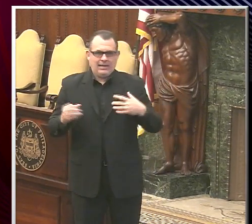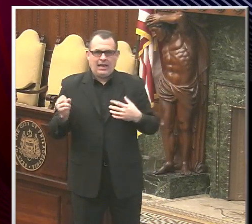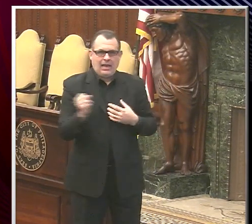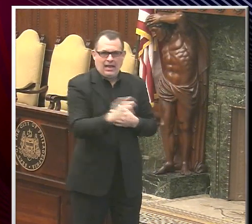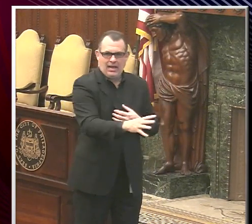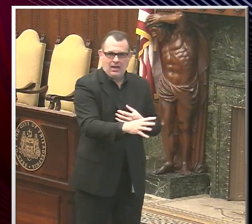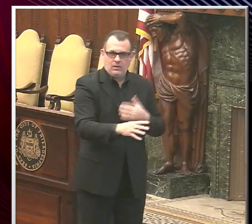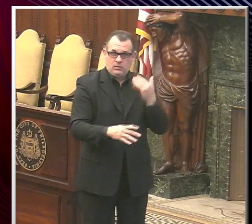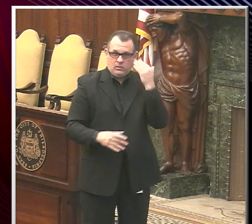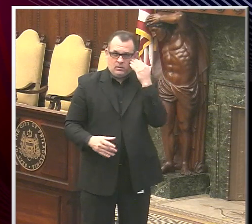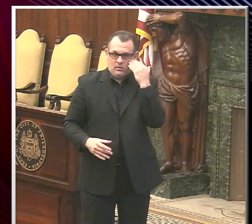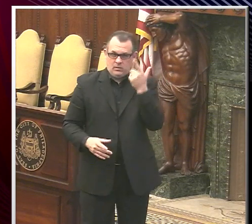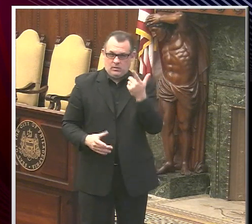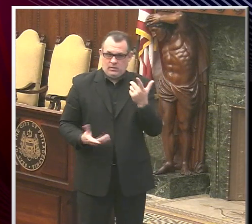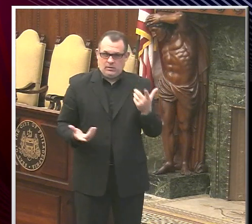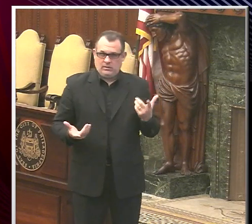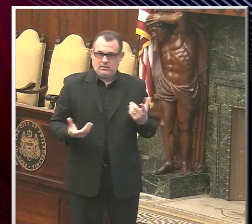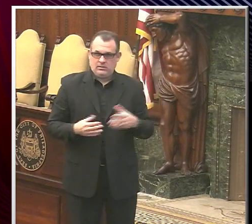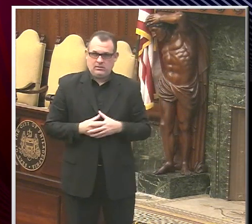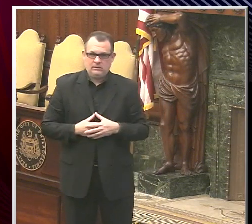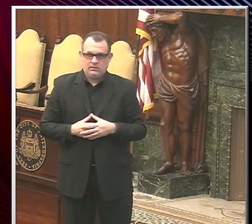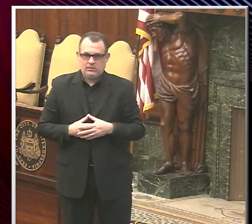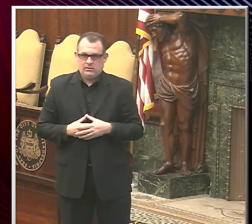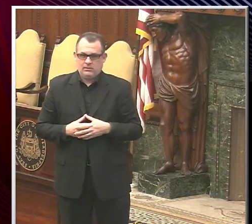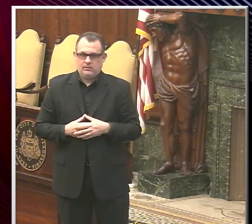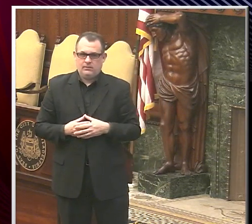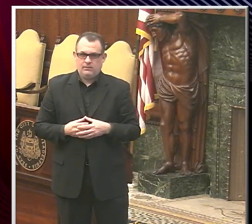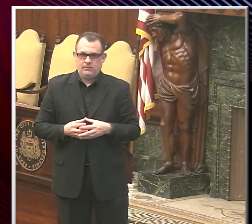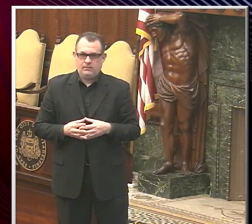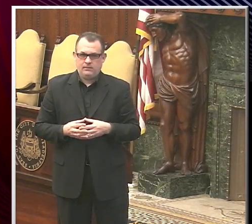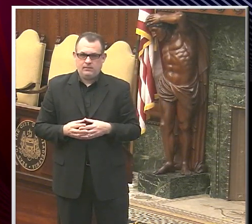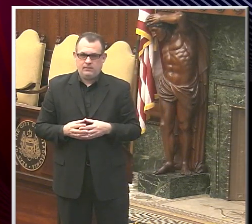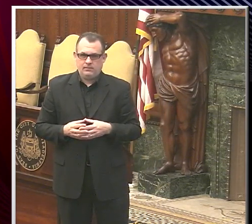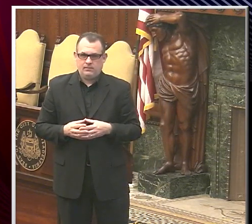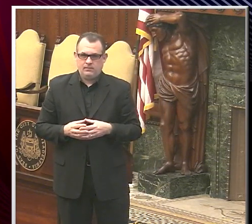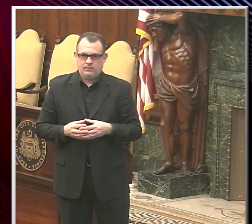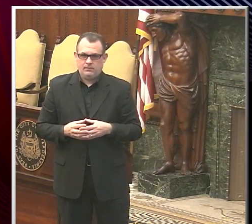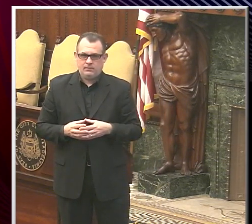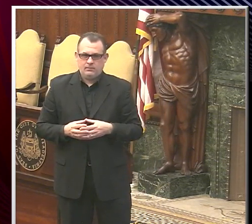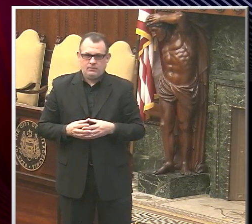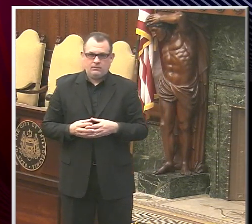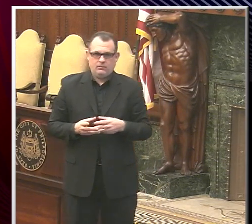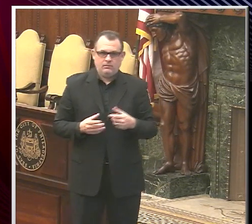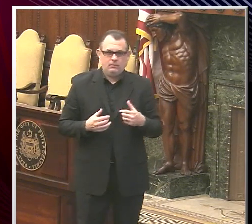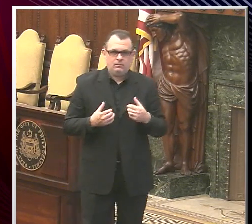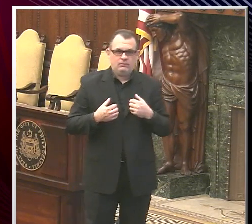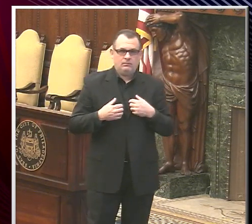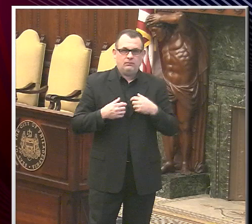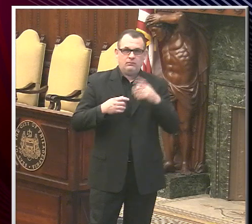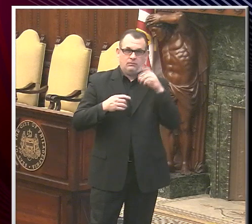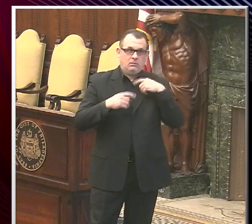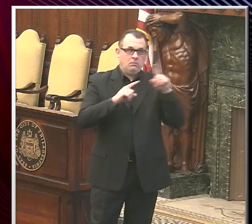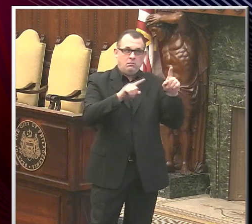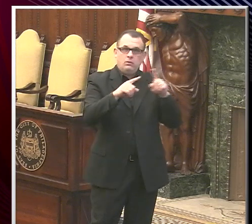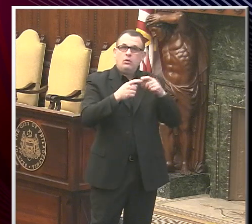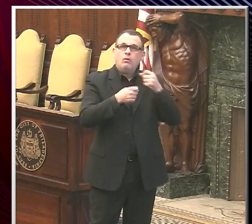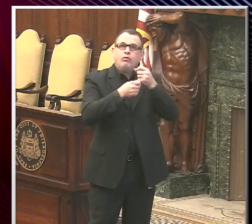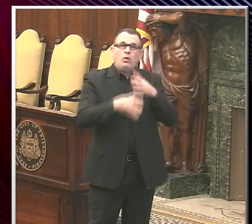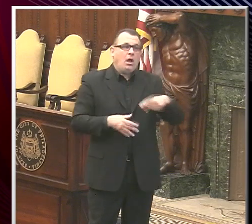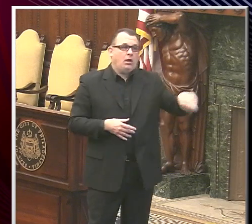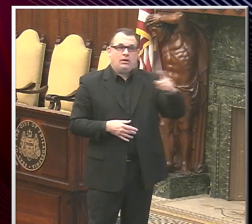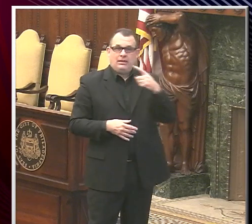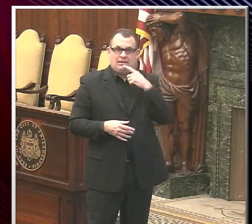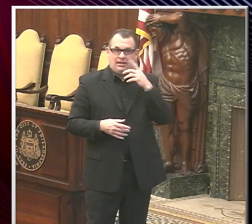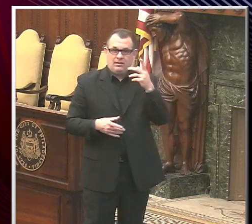classroom. So I attended many of the protests yesterday. And many of the signs that I saw